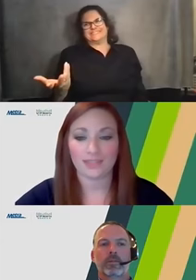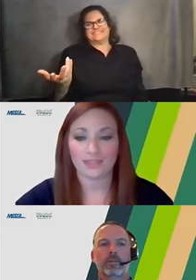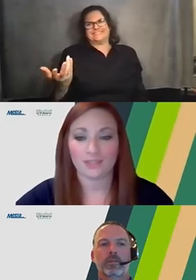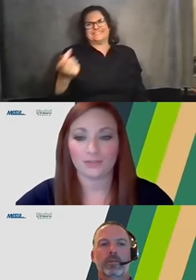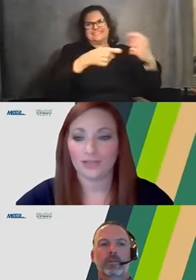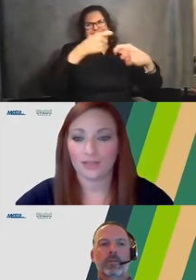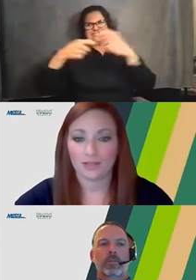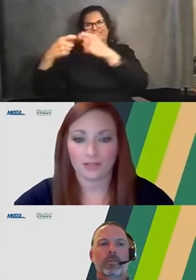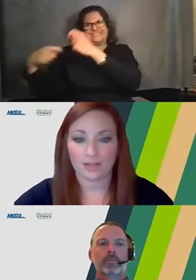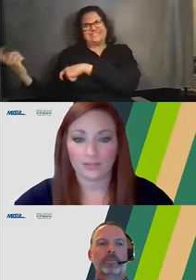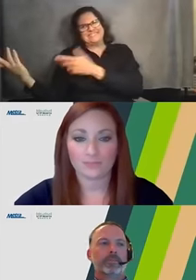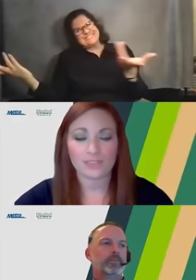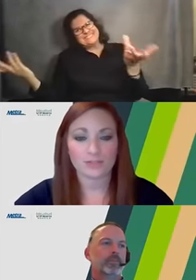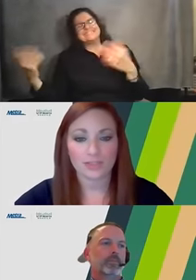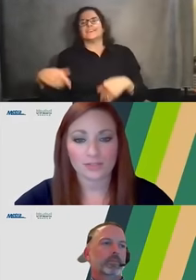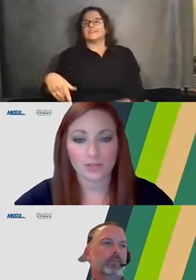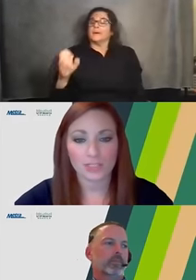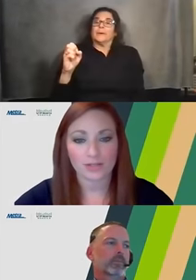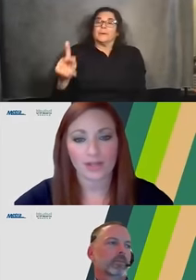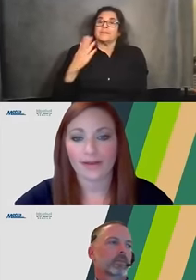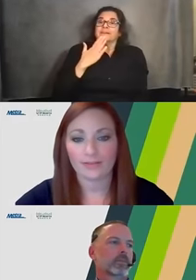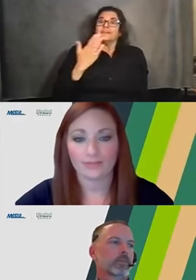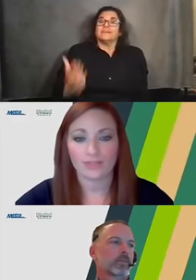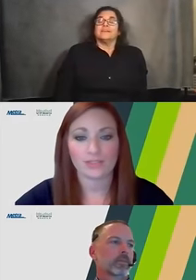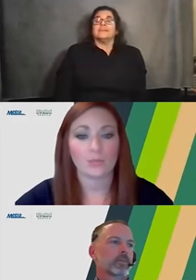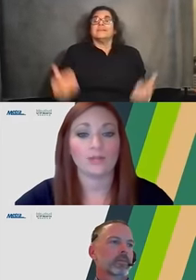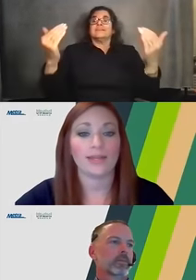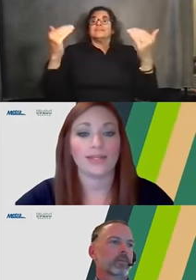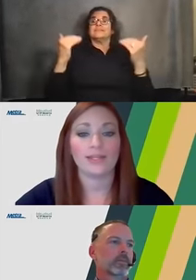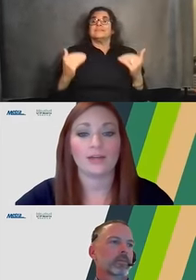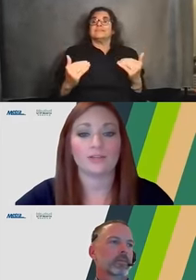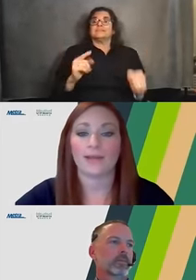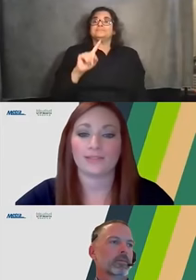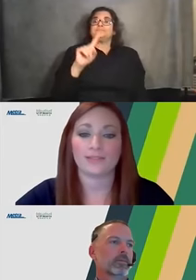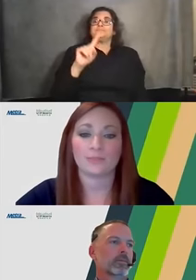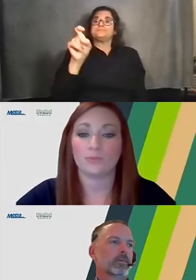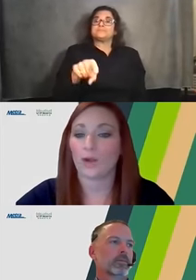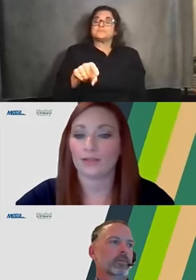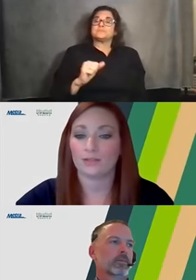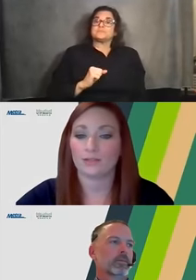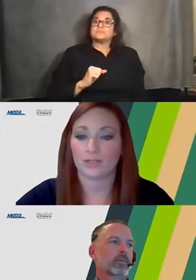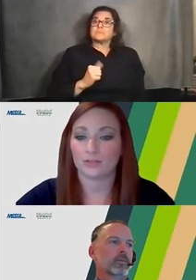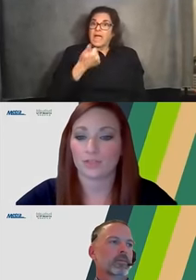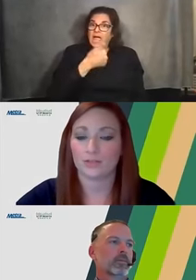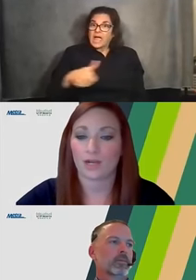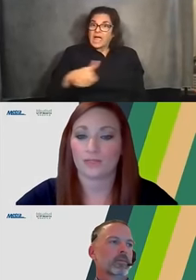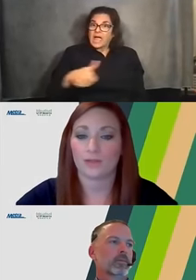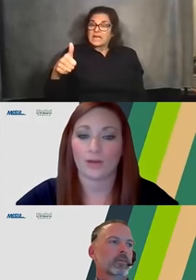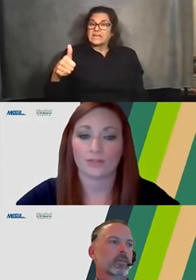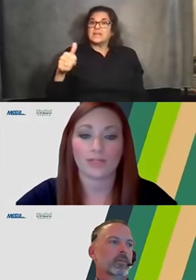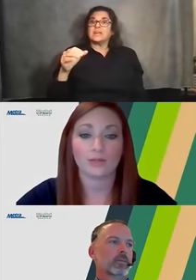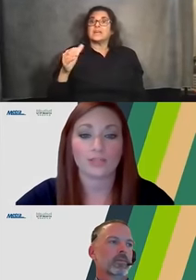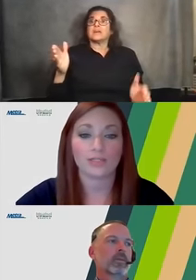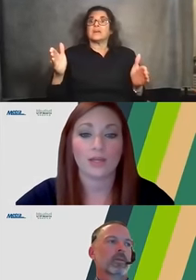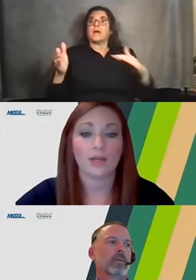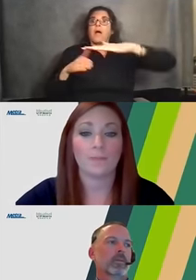Awesome. Thank you. So the next question I have is, will any underpasses be widened or narrow to accommodate